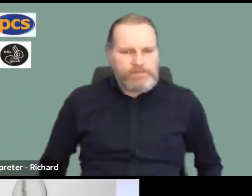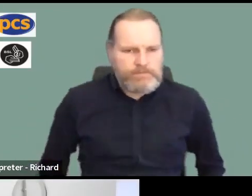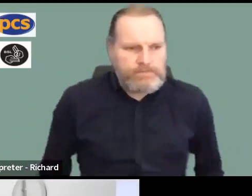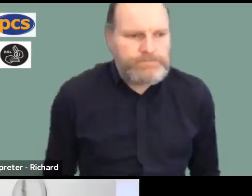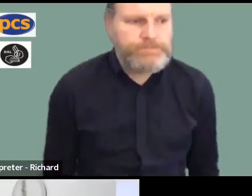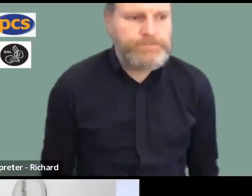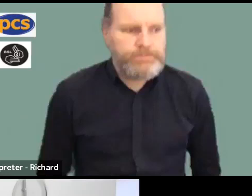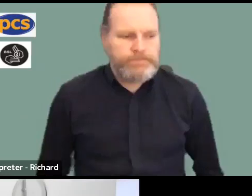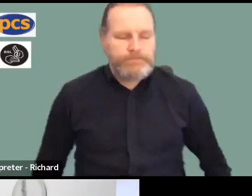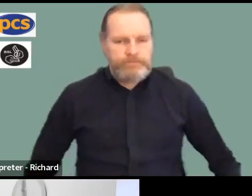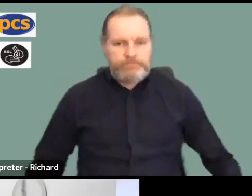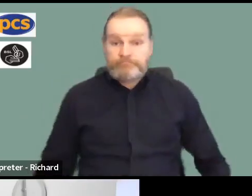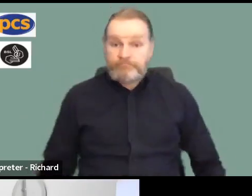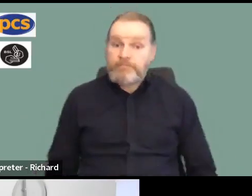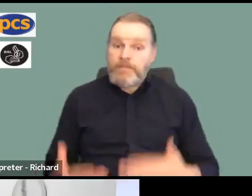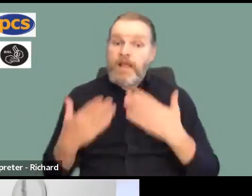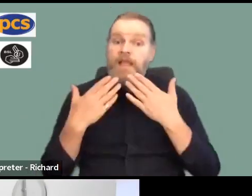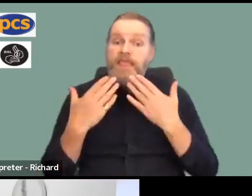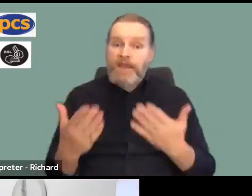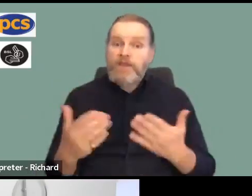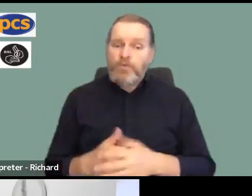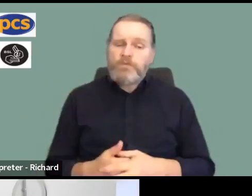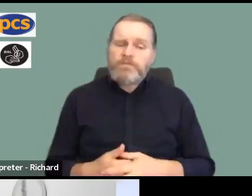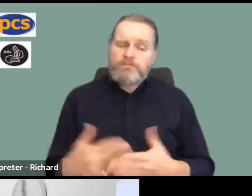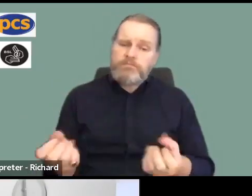everybody for those questions. really rattled through them quite quickly.